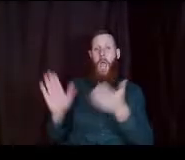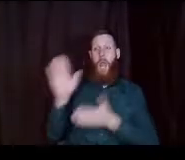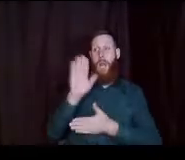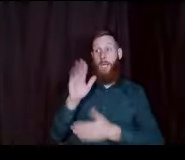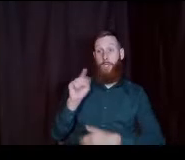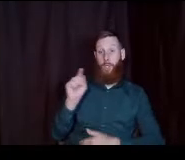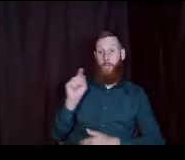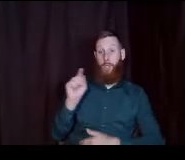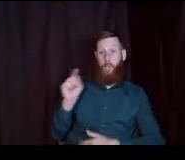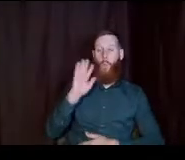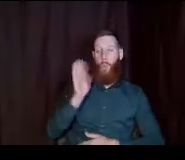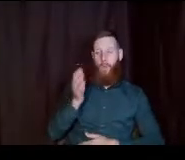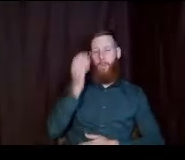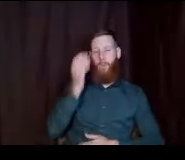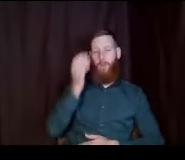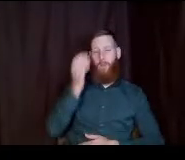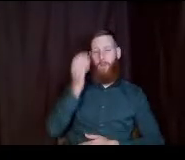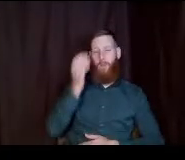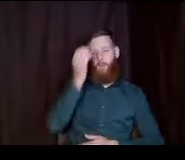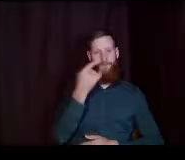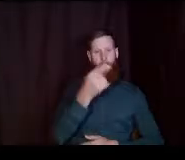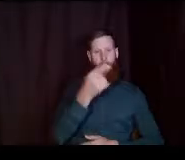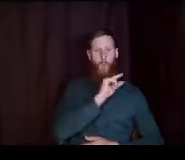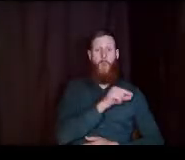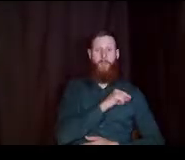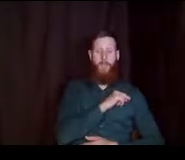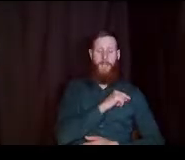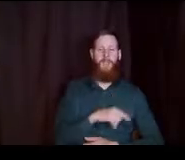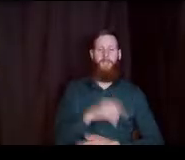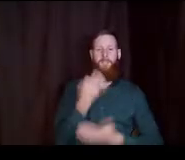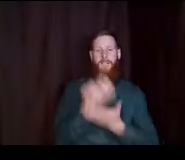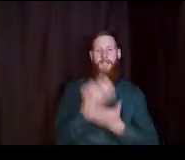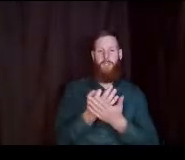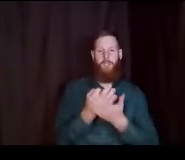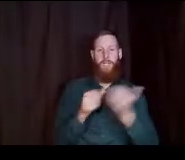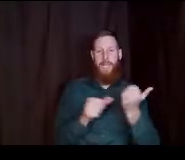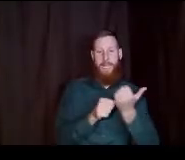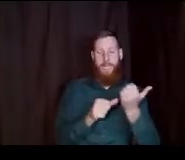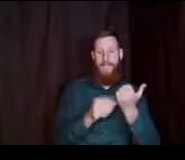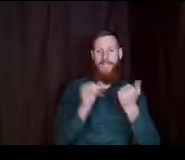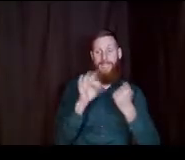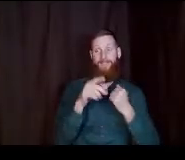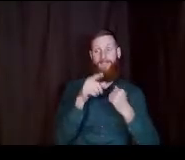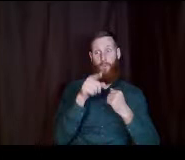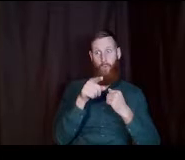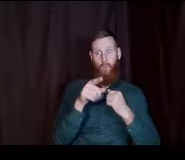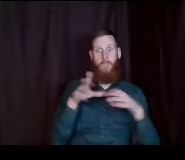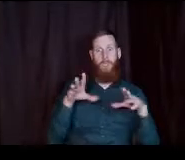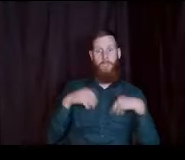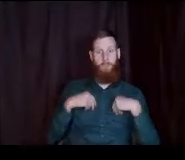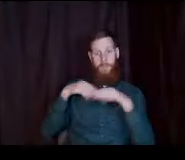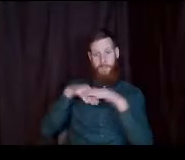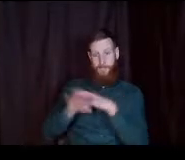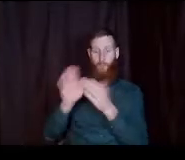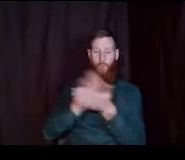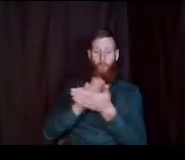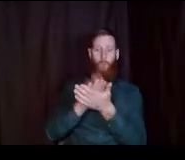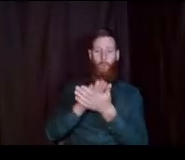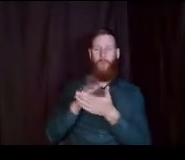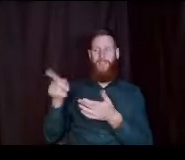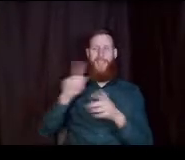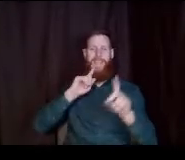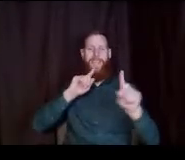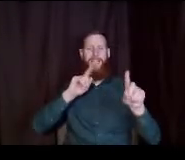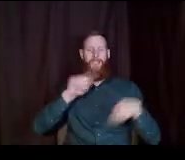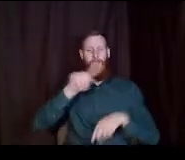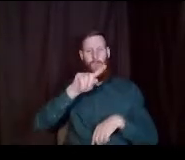and let you know if you qualify for financial aid if you've been admitted to the school they're going to answer your questions about financial aid